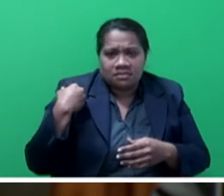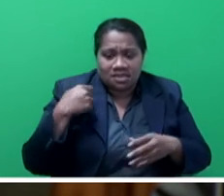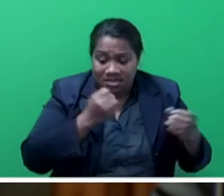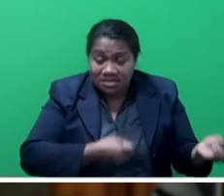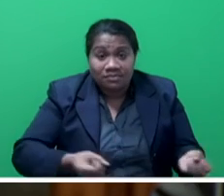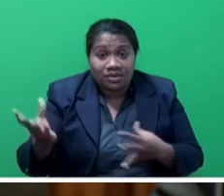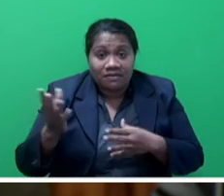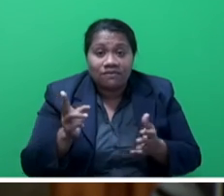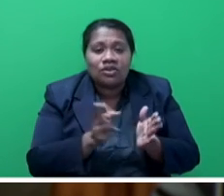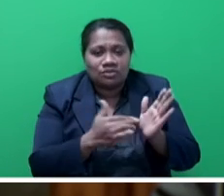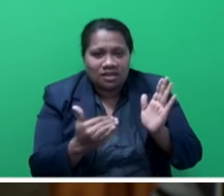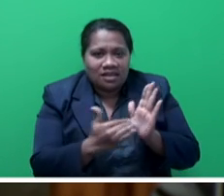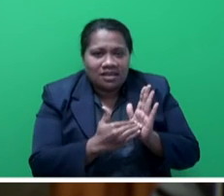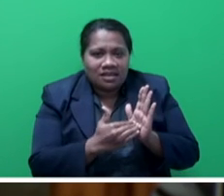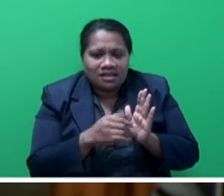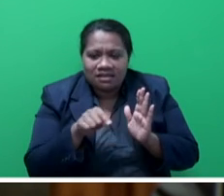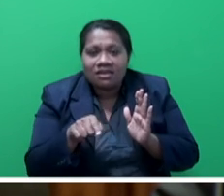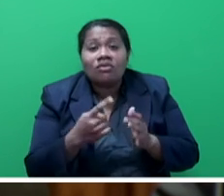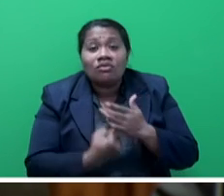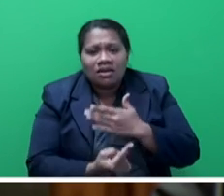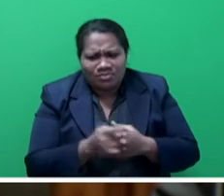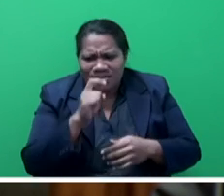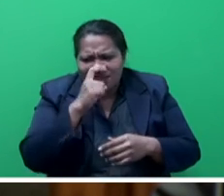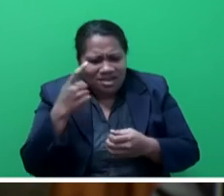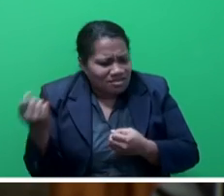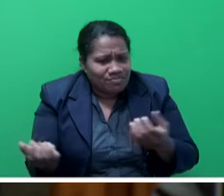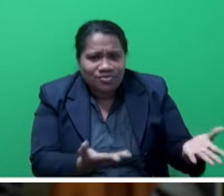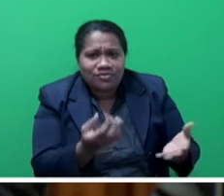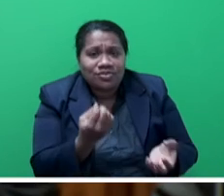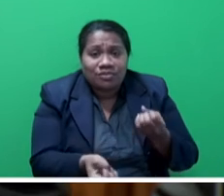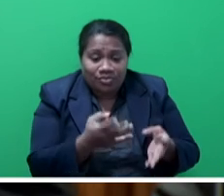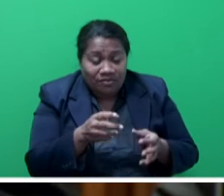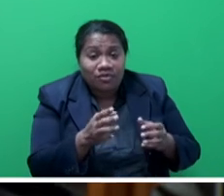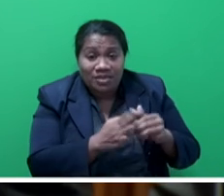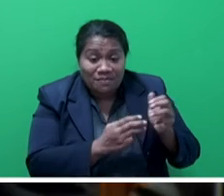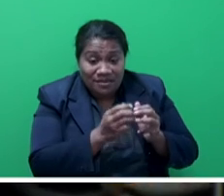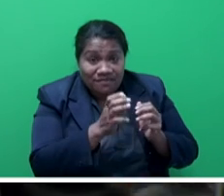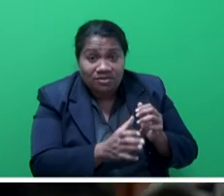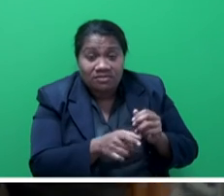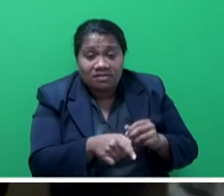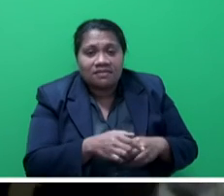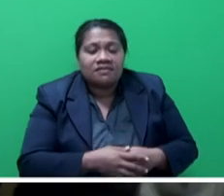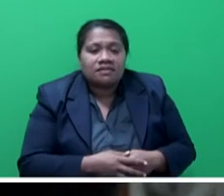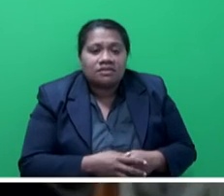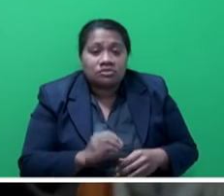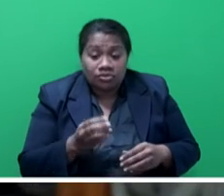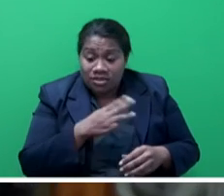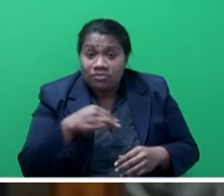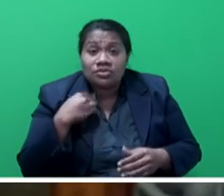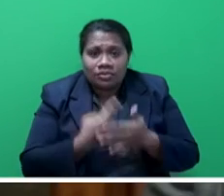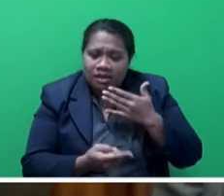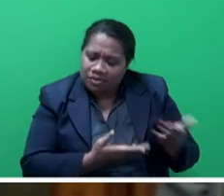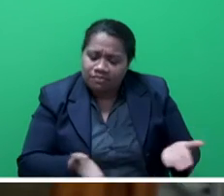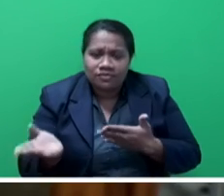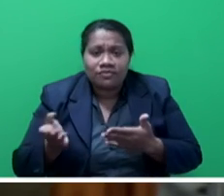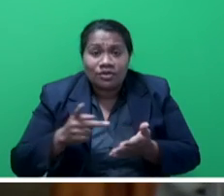from New Zealand was unable to source the boiler from the manufacturer at the same price. And so the Ministry had referred this project for further